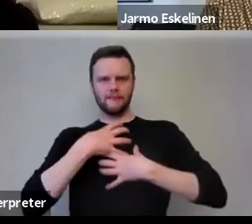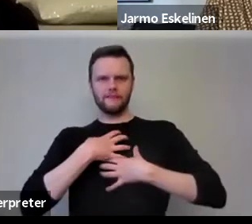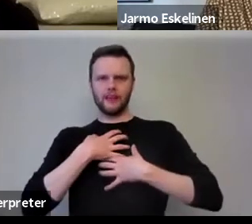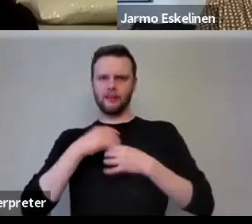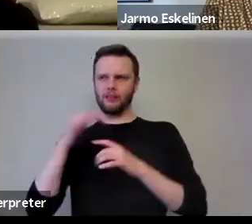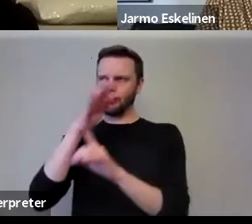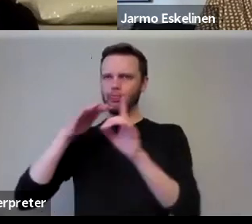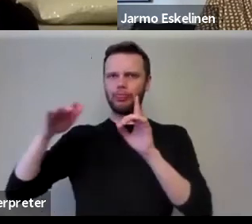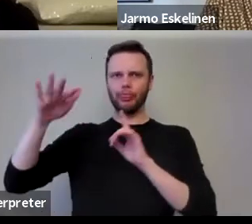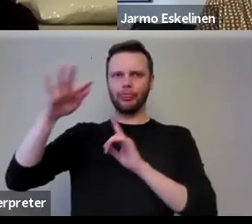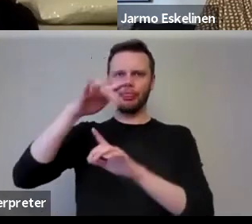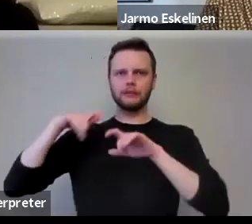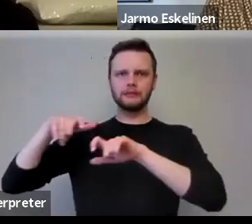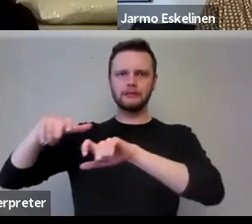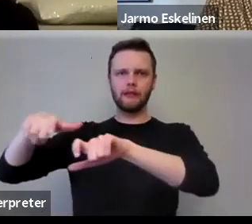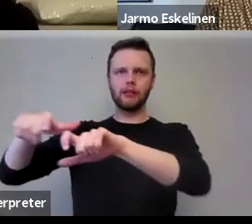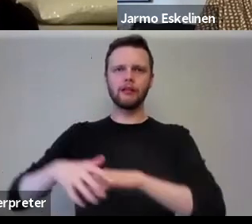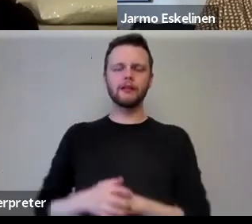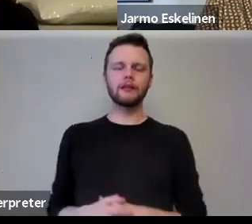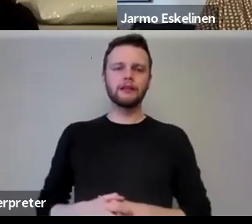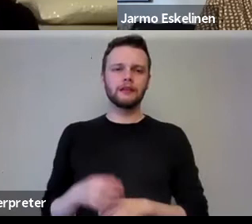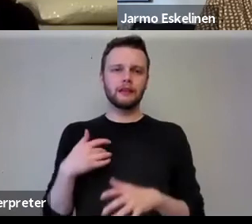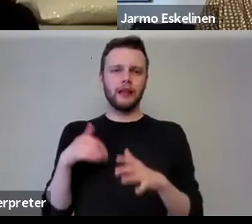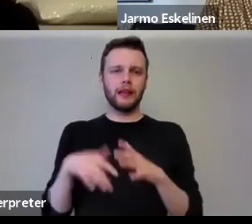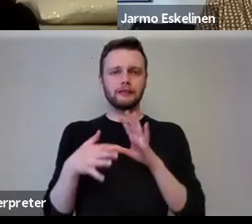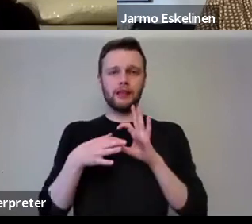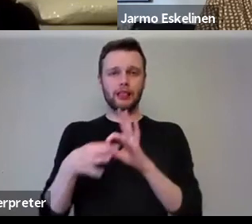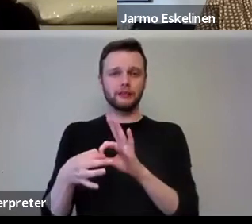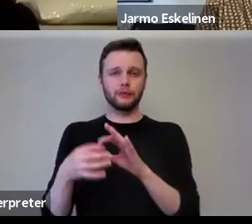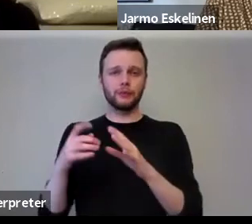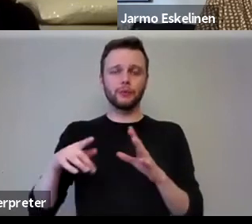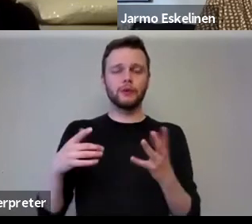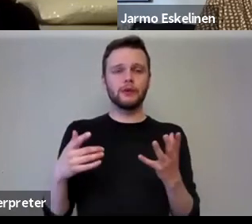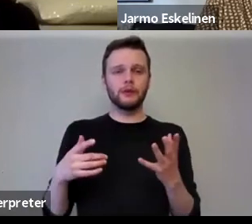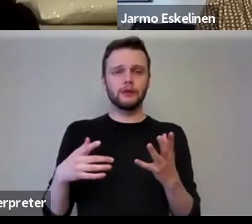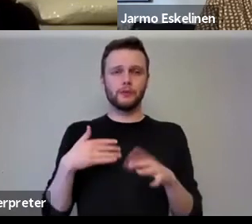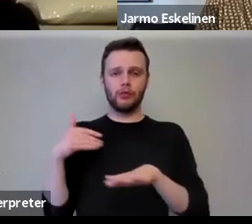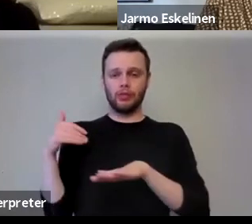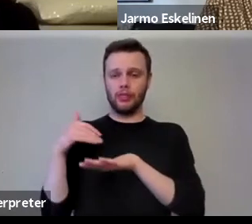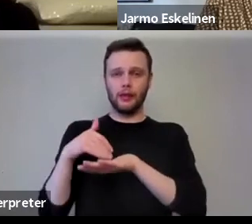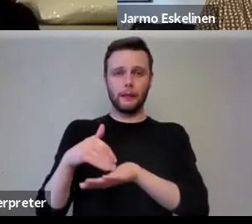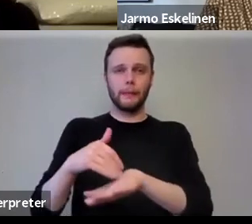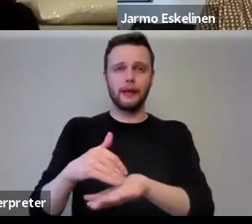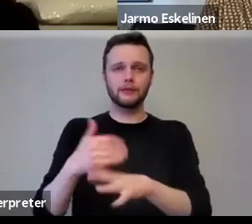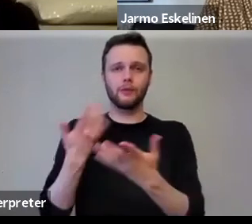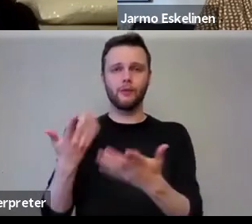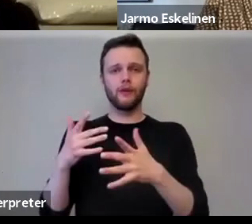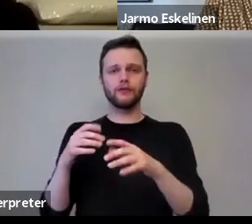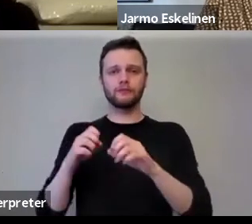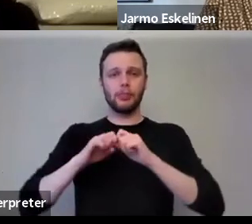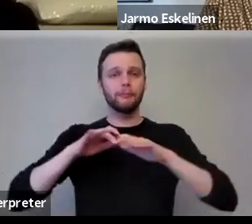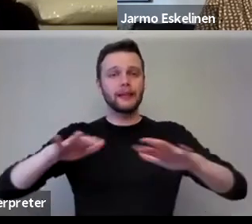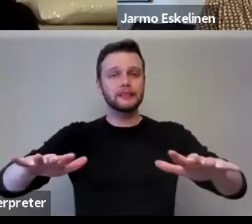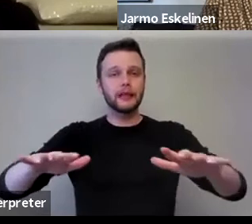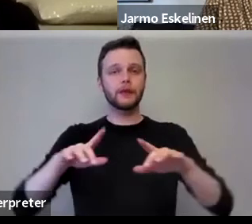societies across the world, uh, in relation to the impact of, not just the pandemic, but